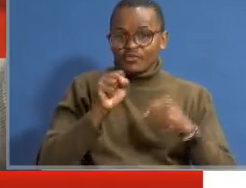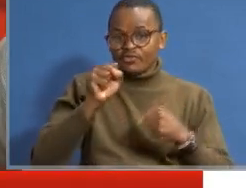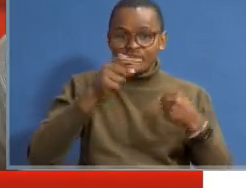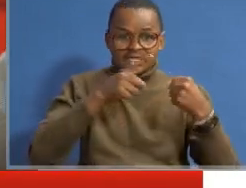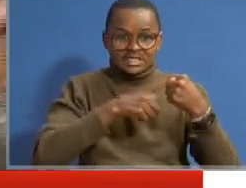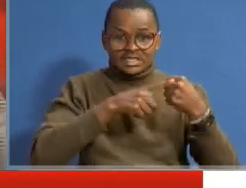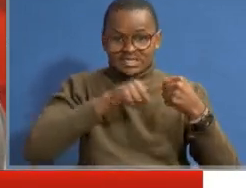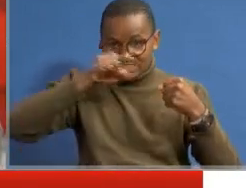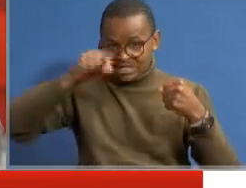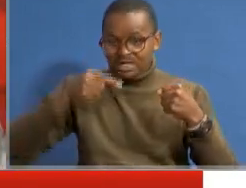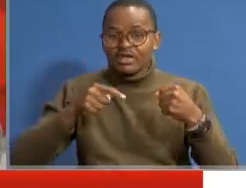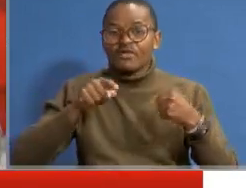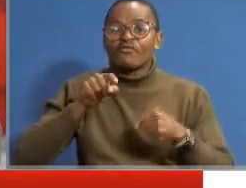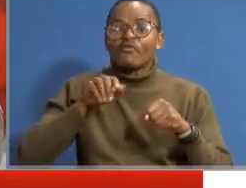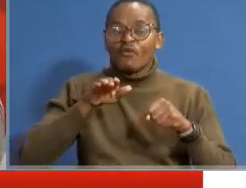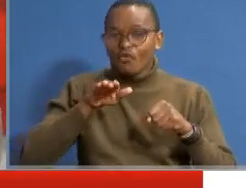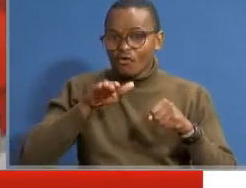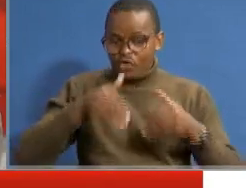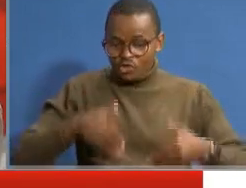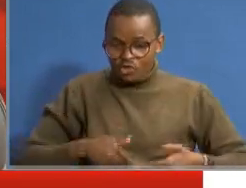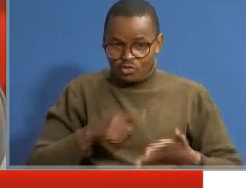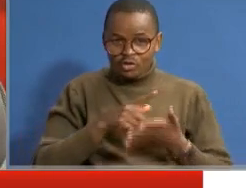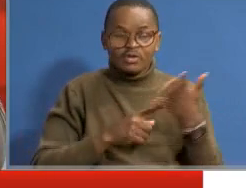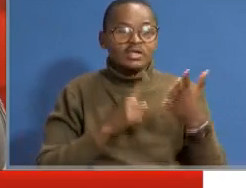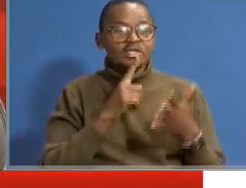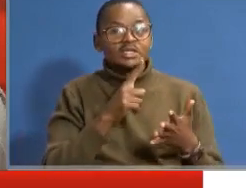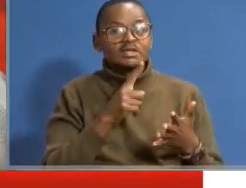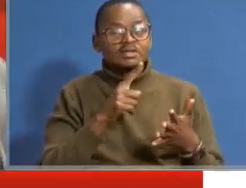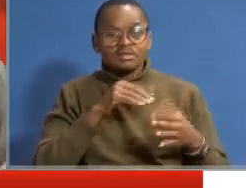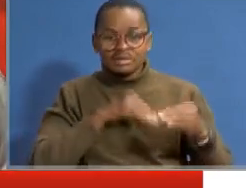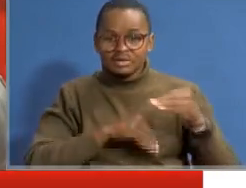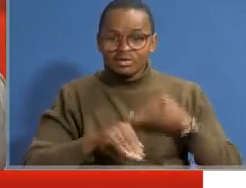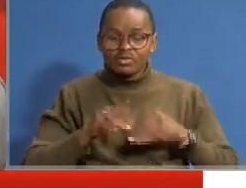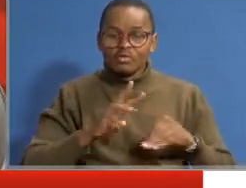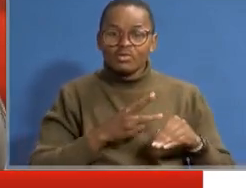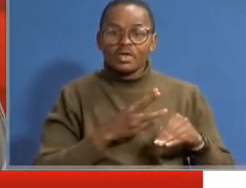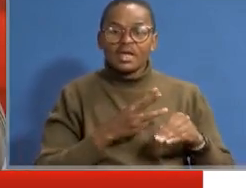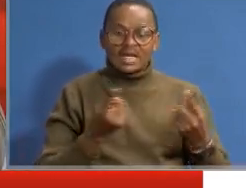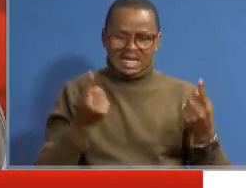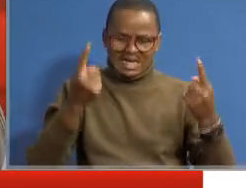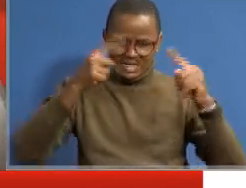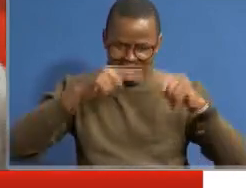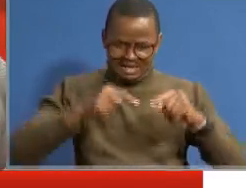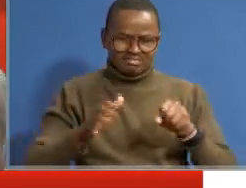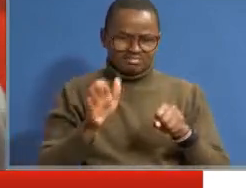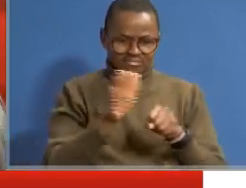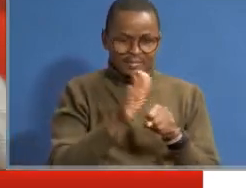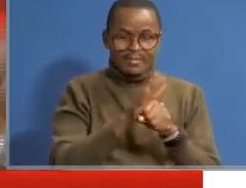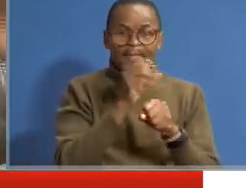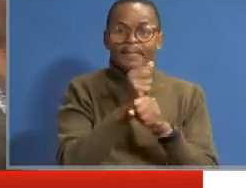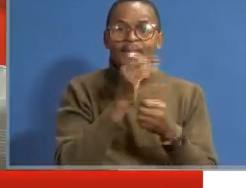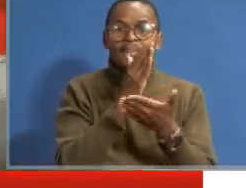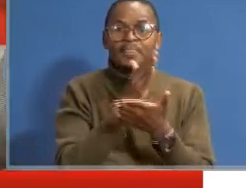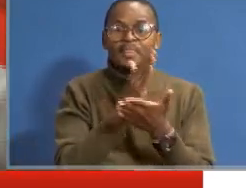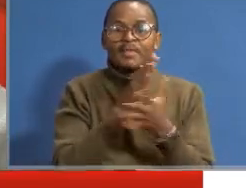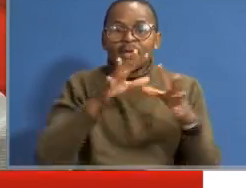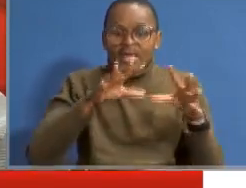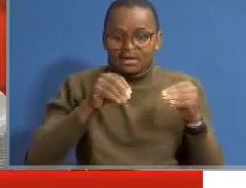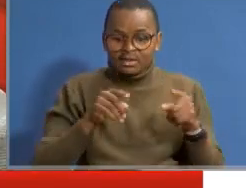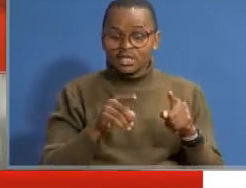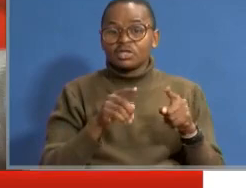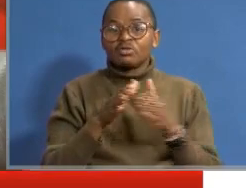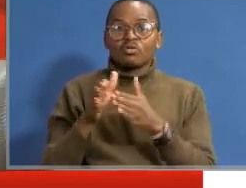,000 for youth. What are we saying as persons with disability? We are supposed to come out and make sure that we grab these